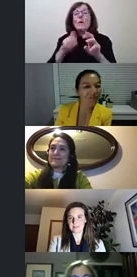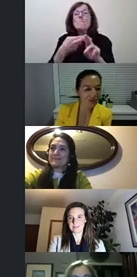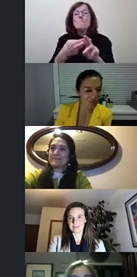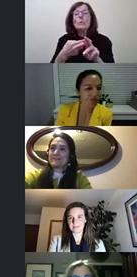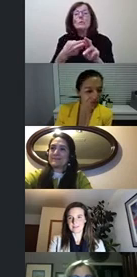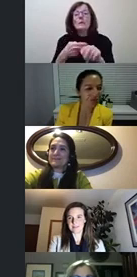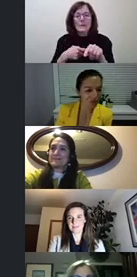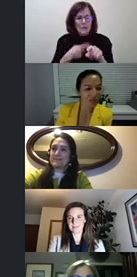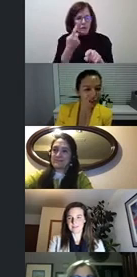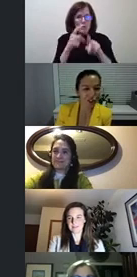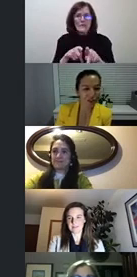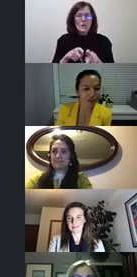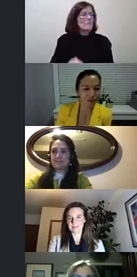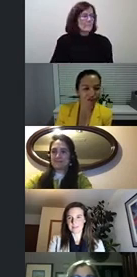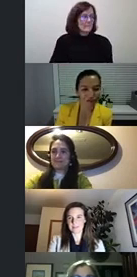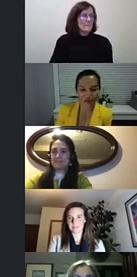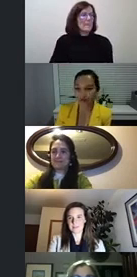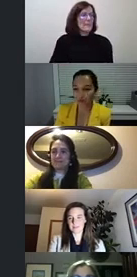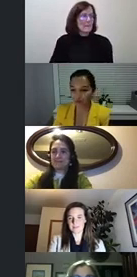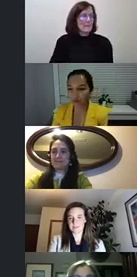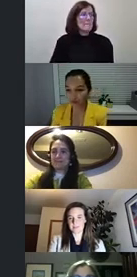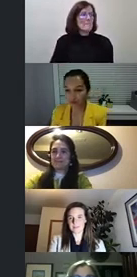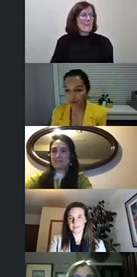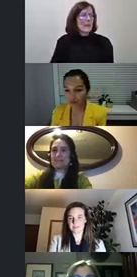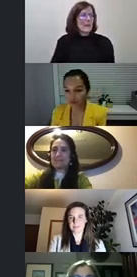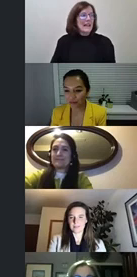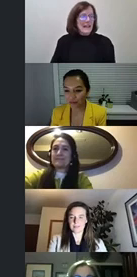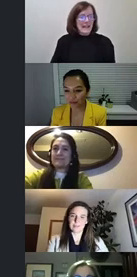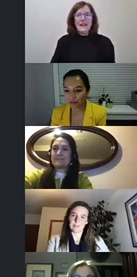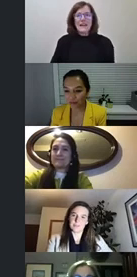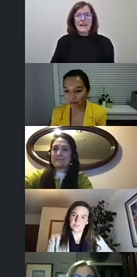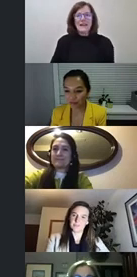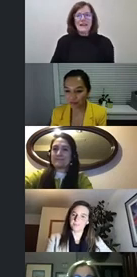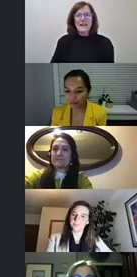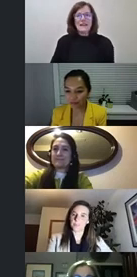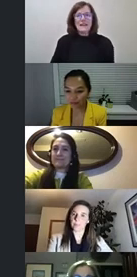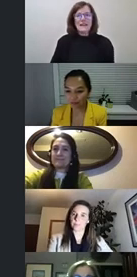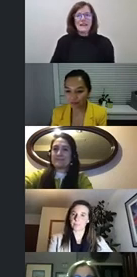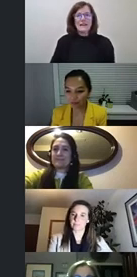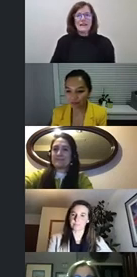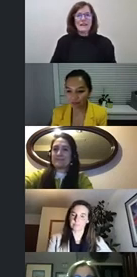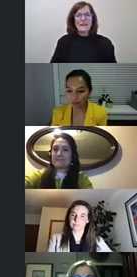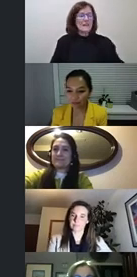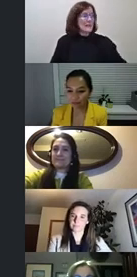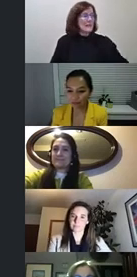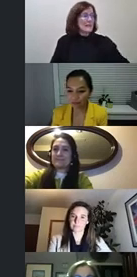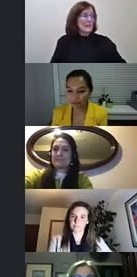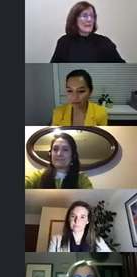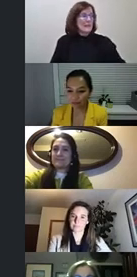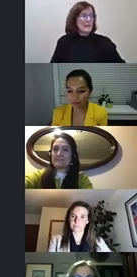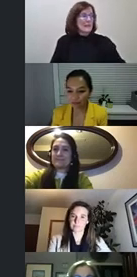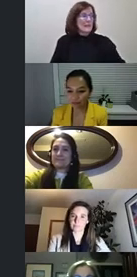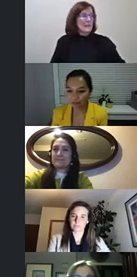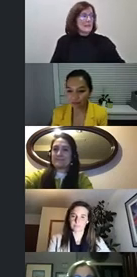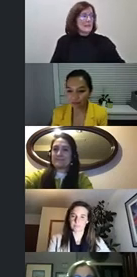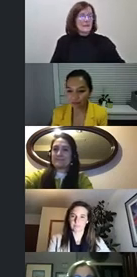a bit on that uh from the stakeholder side uh one of the things that uh one of the barriers that we have in